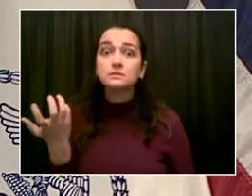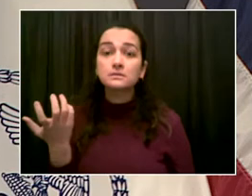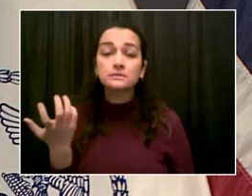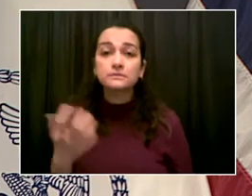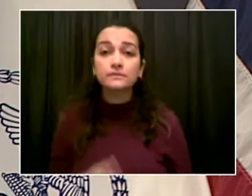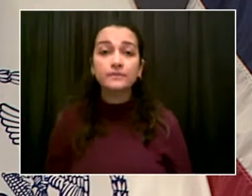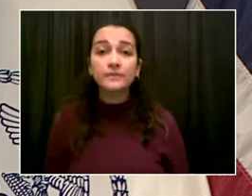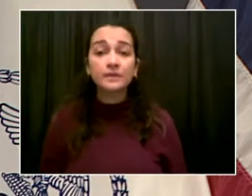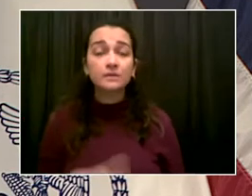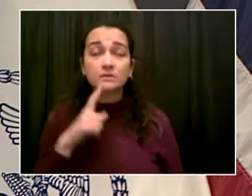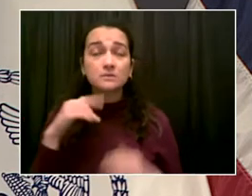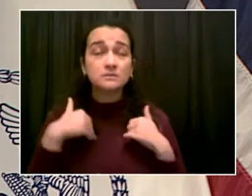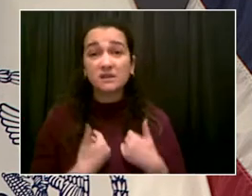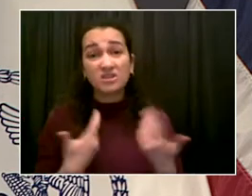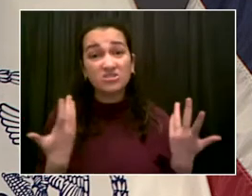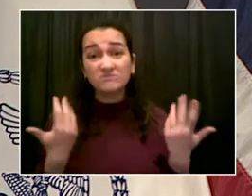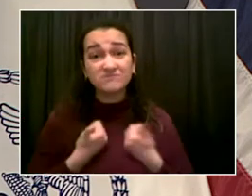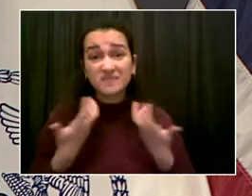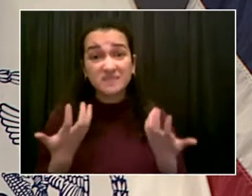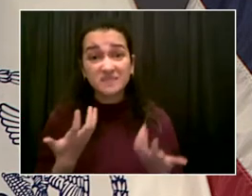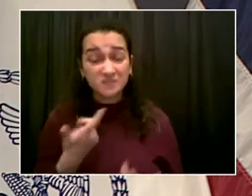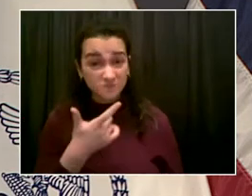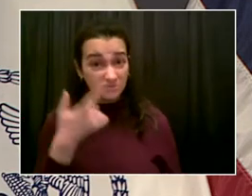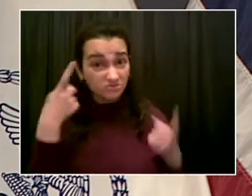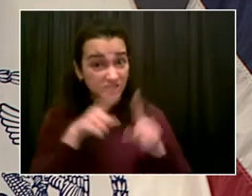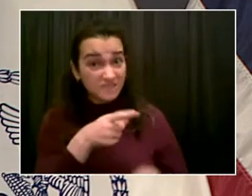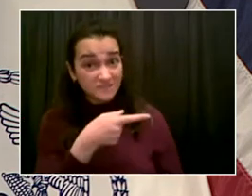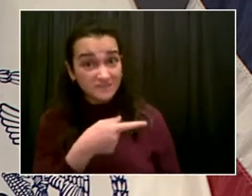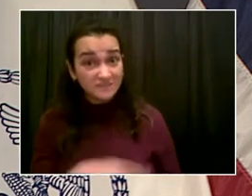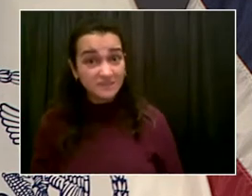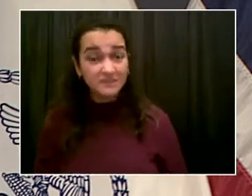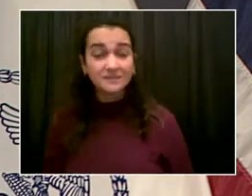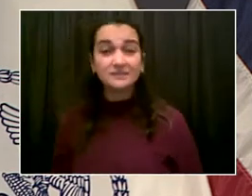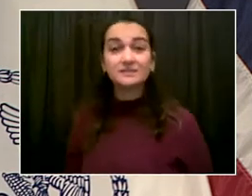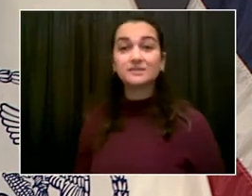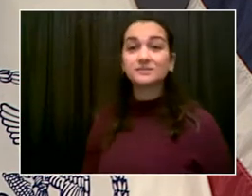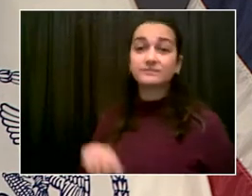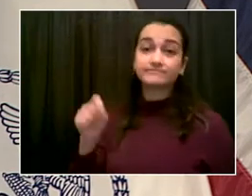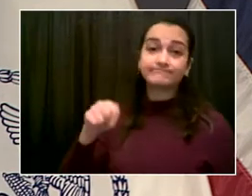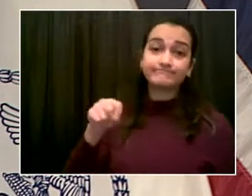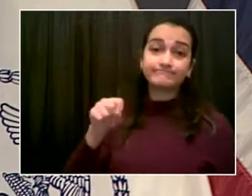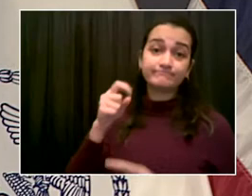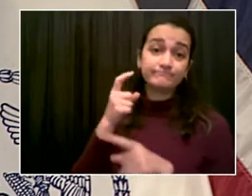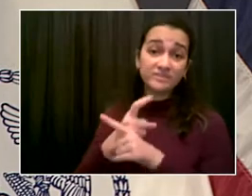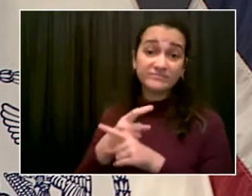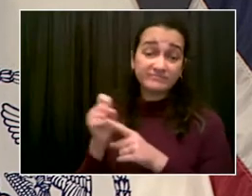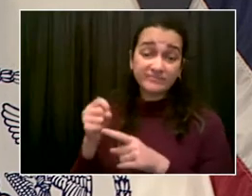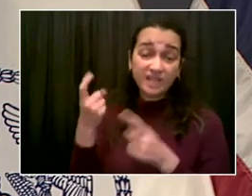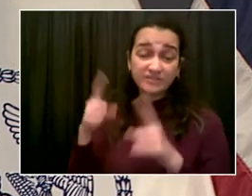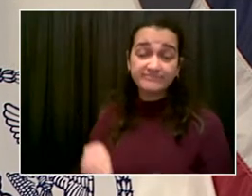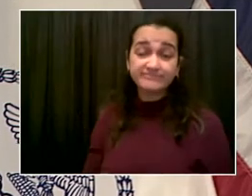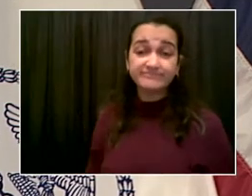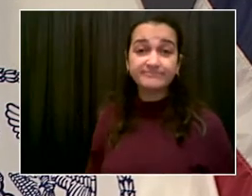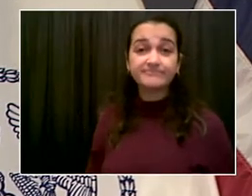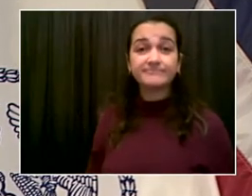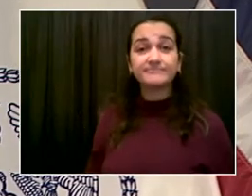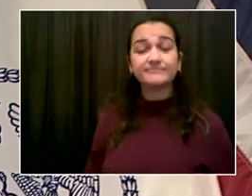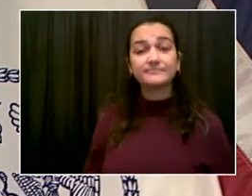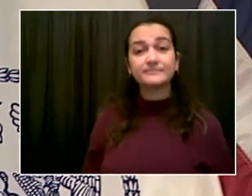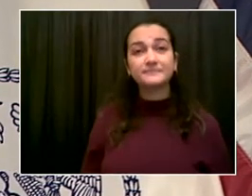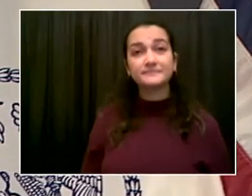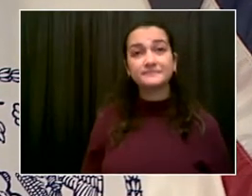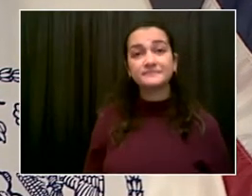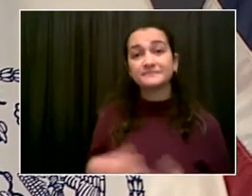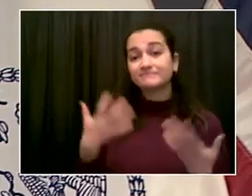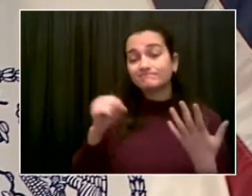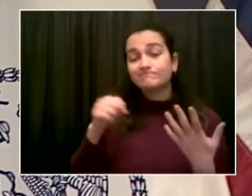Now, that said, when you hear these reports, I think it's natural for people to say, wait a minute. If this